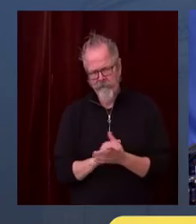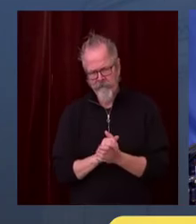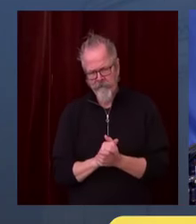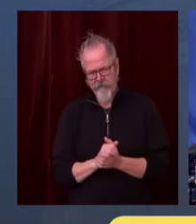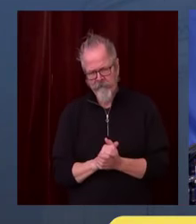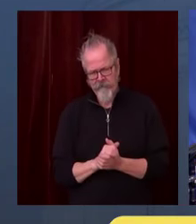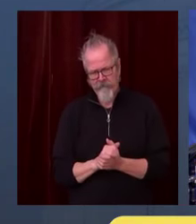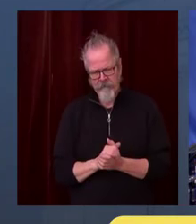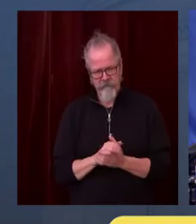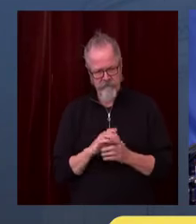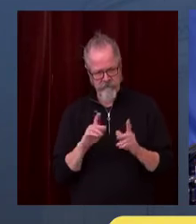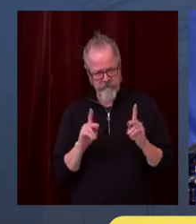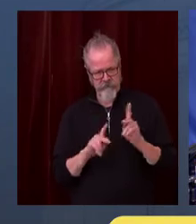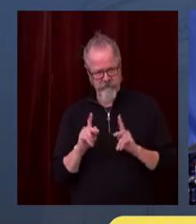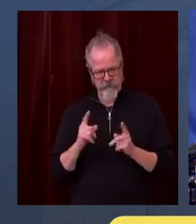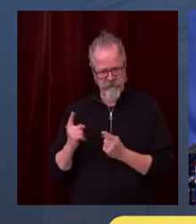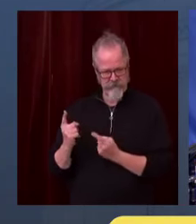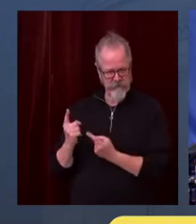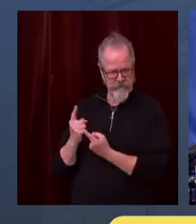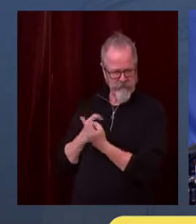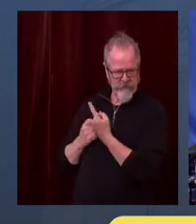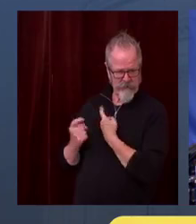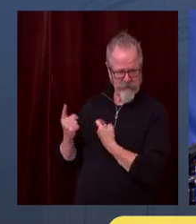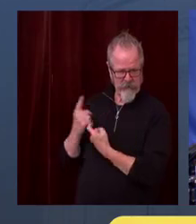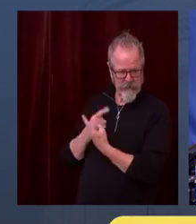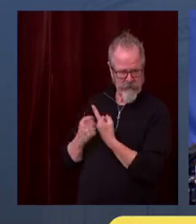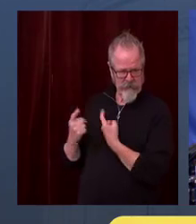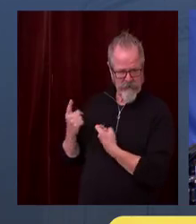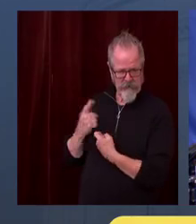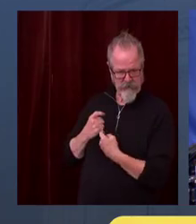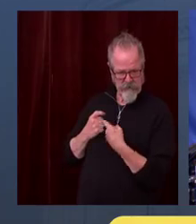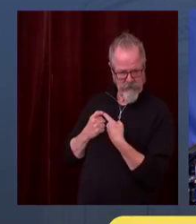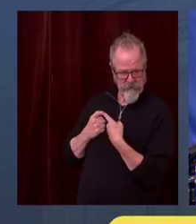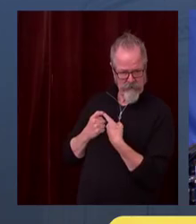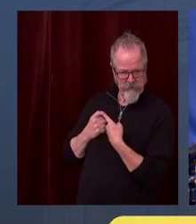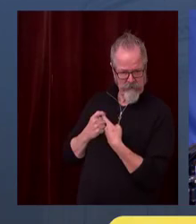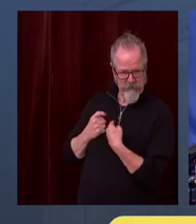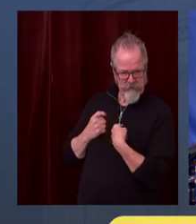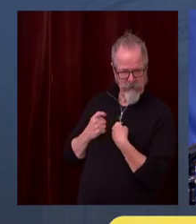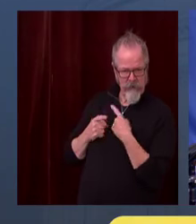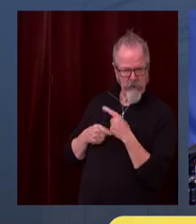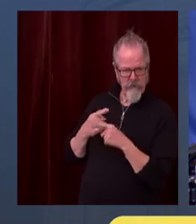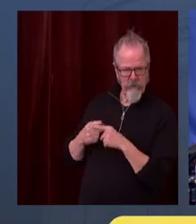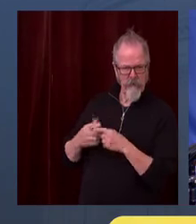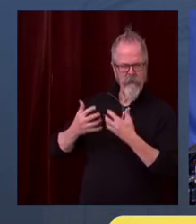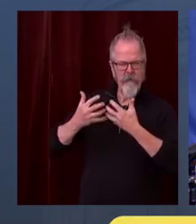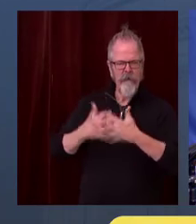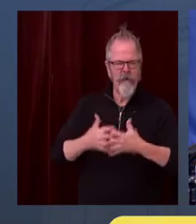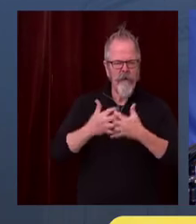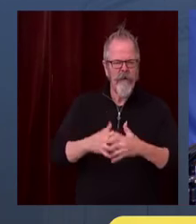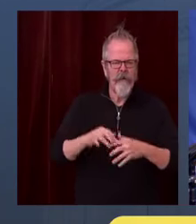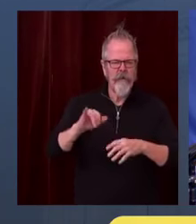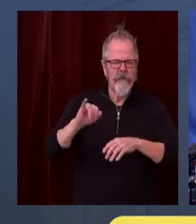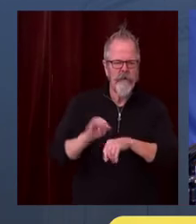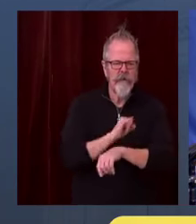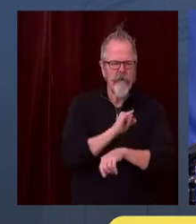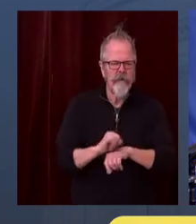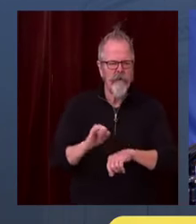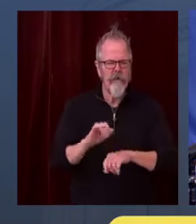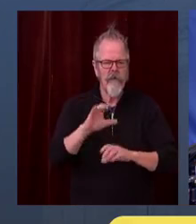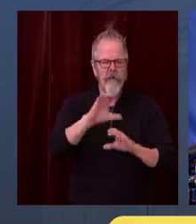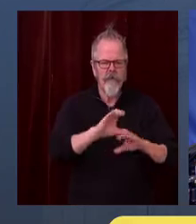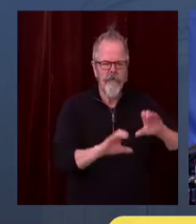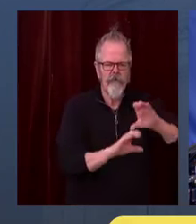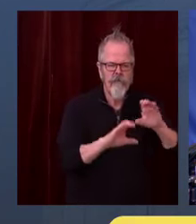jobs and construction? I guess the main question is you've left out a lot of entities, manufacturing, construction, my having